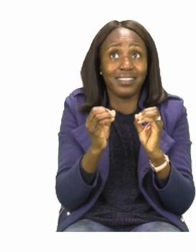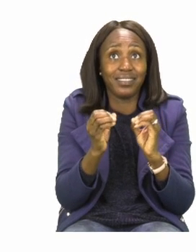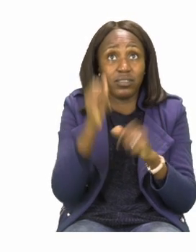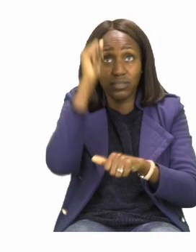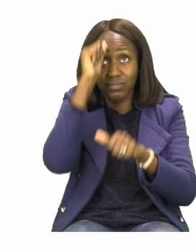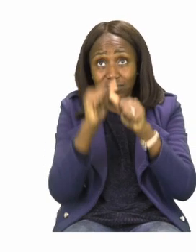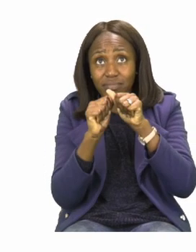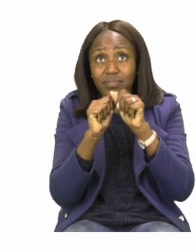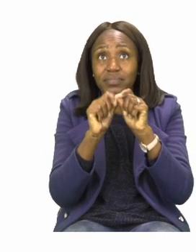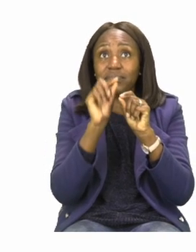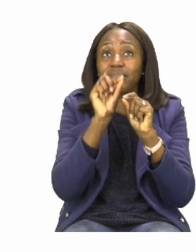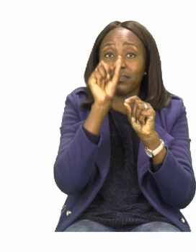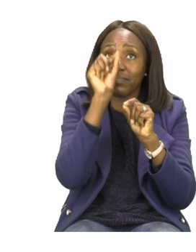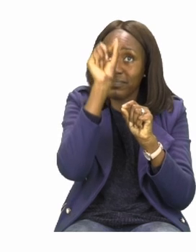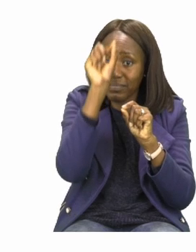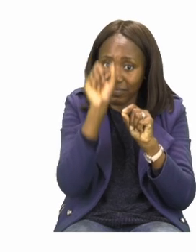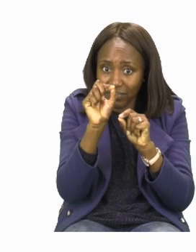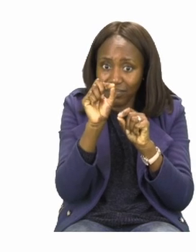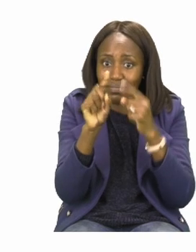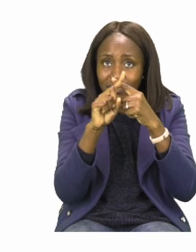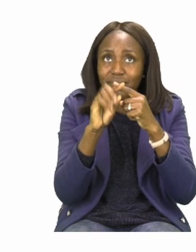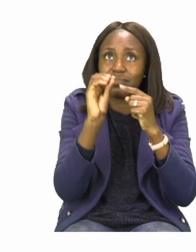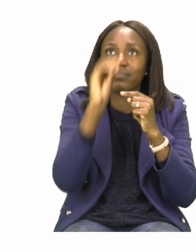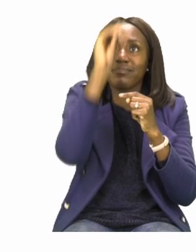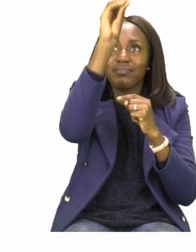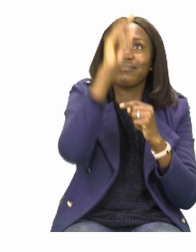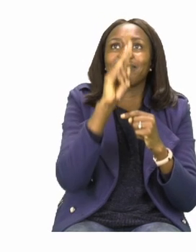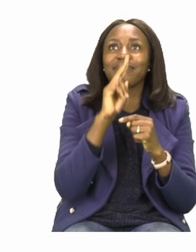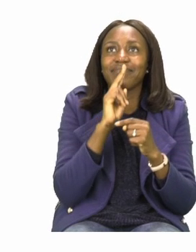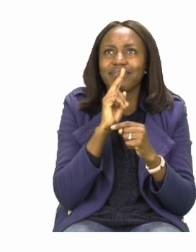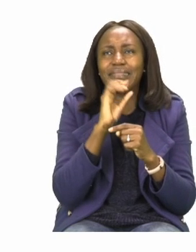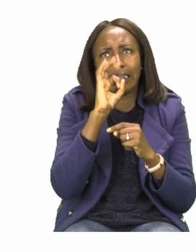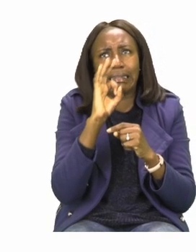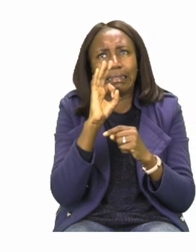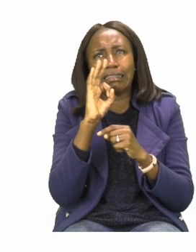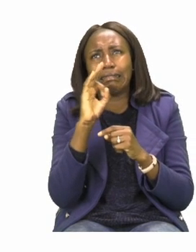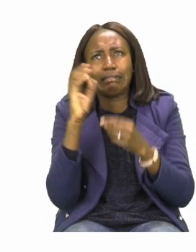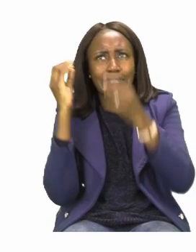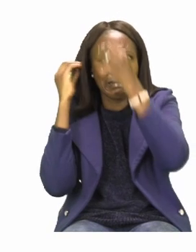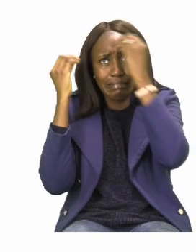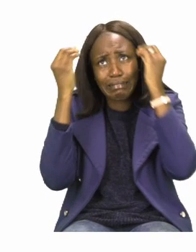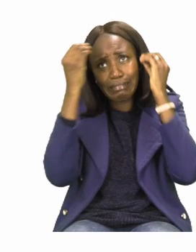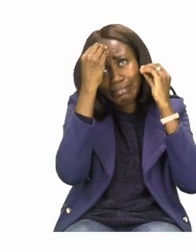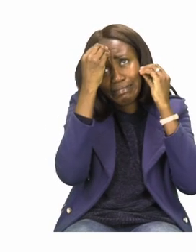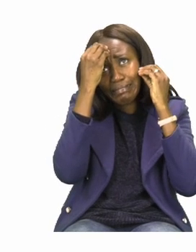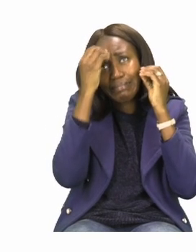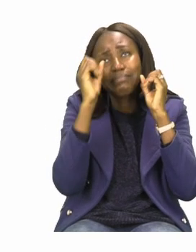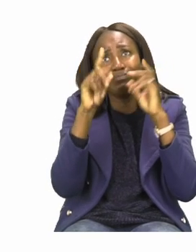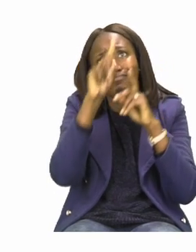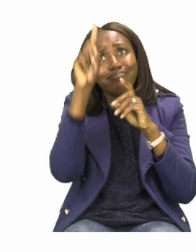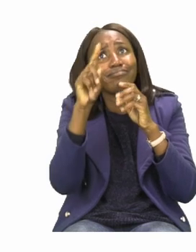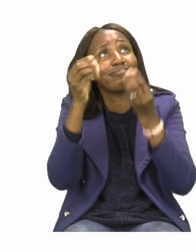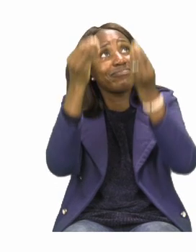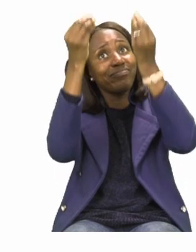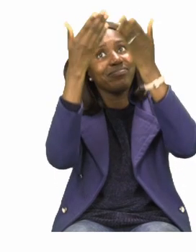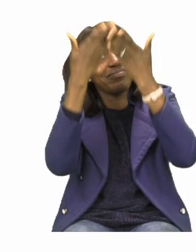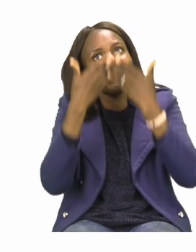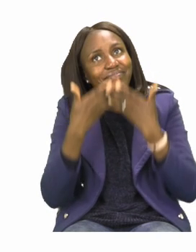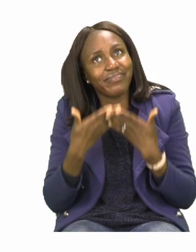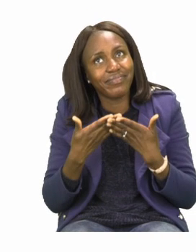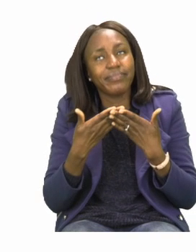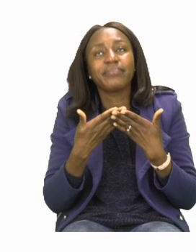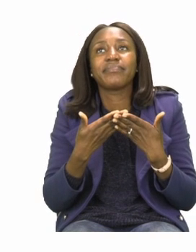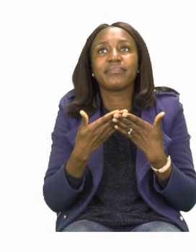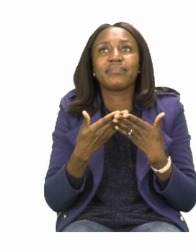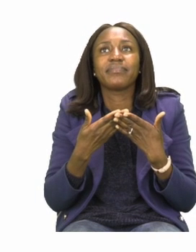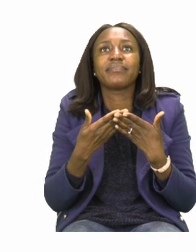you. If you do get stuck, you can always ask an adult for help. But, I'm sure